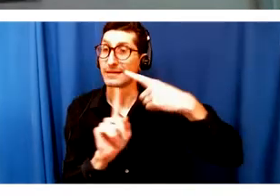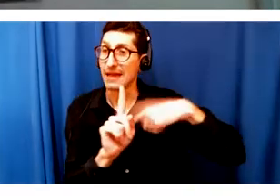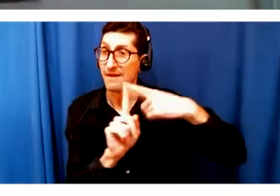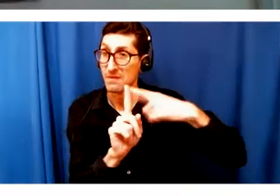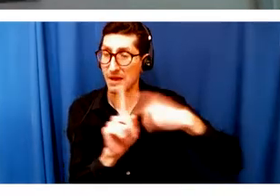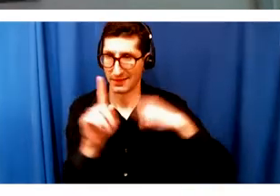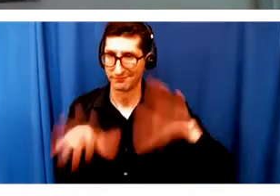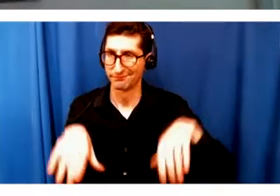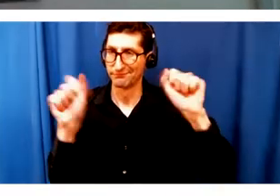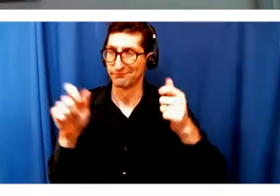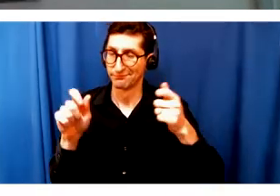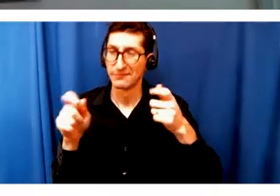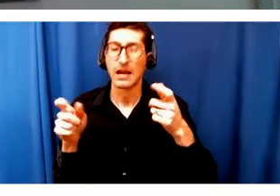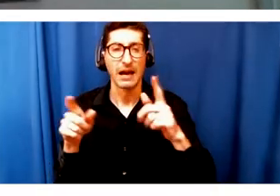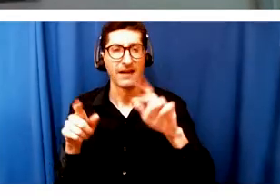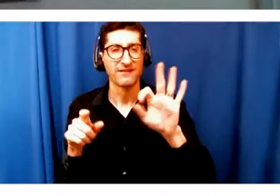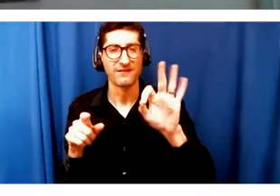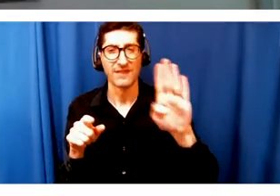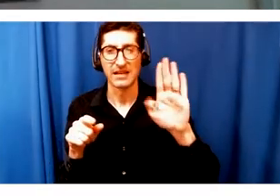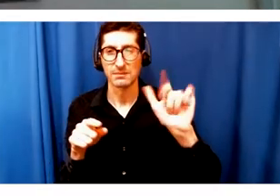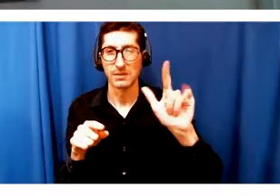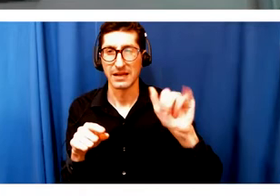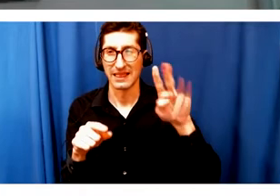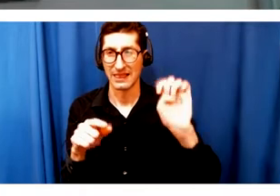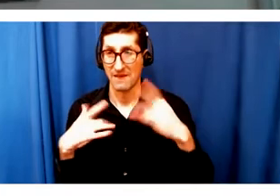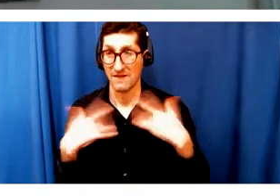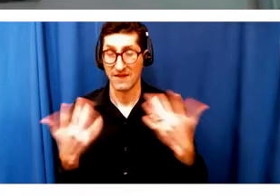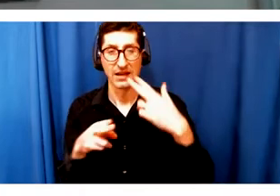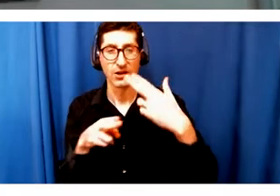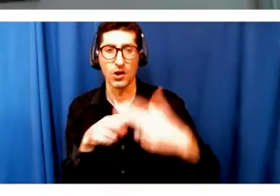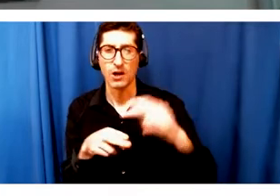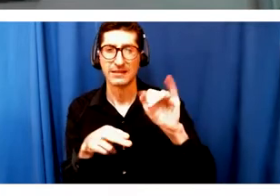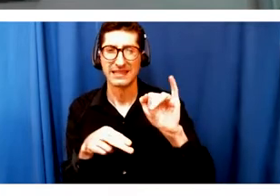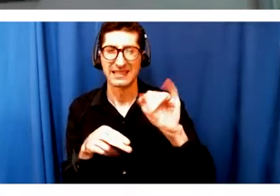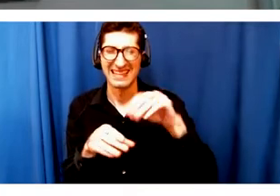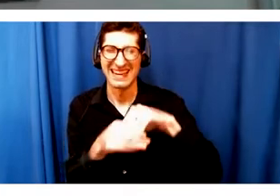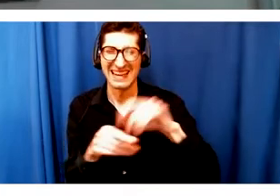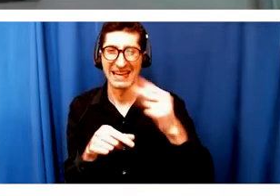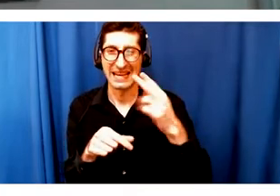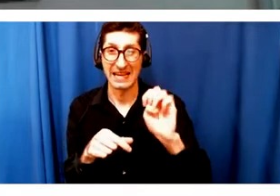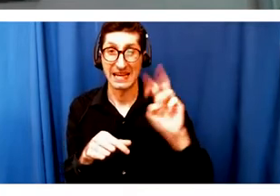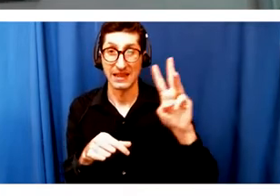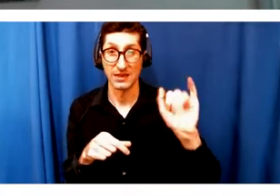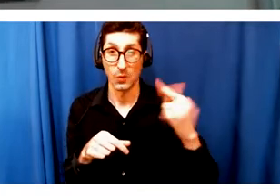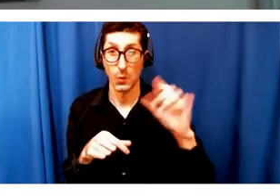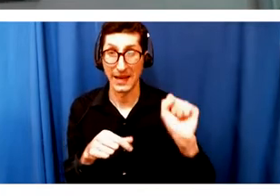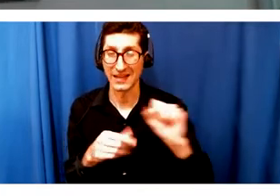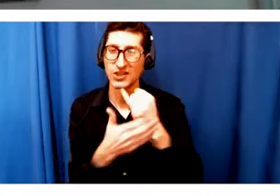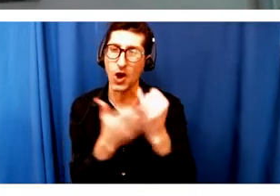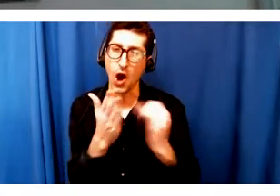series on our Facebook Live page called In the Wings Artist Salon, having great conversations with local artists.